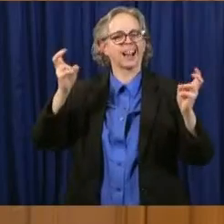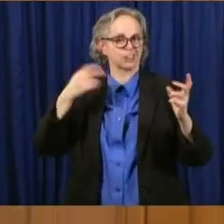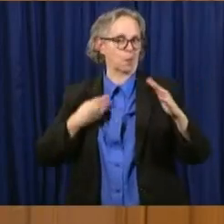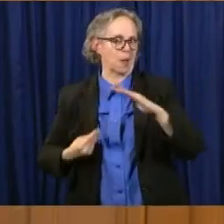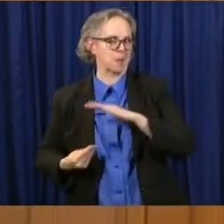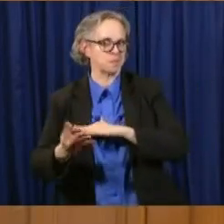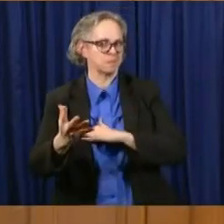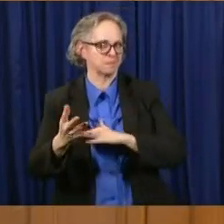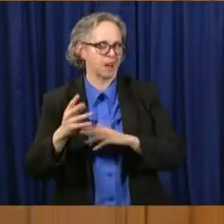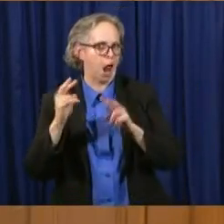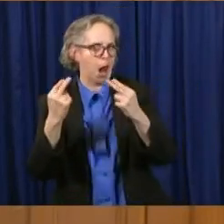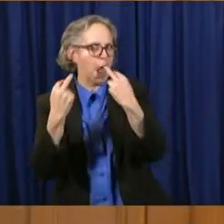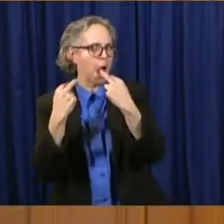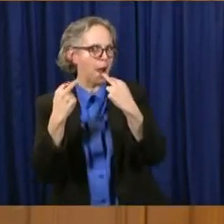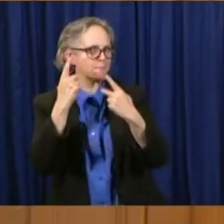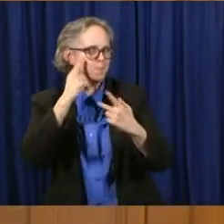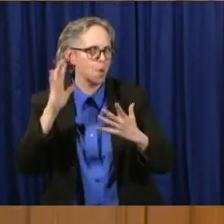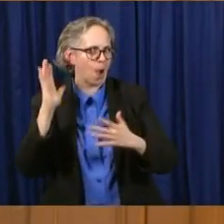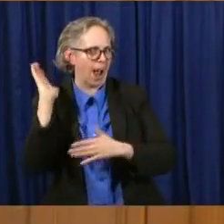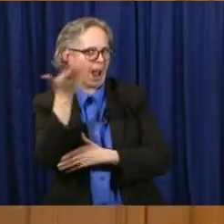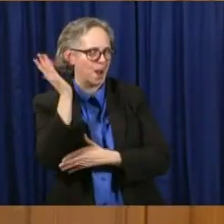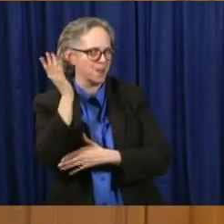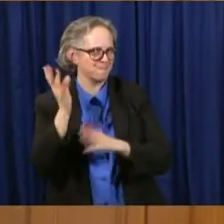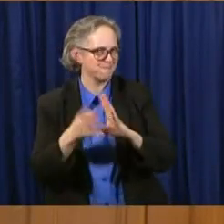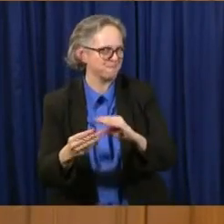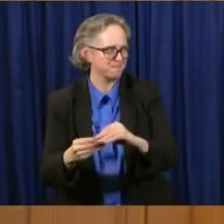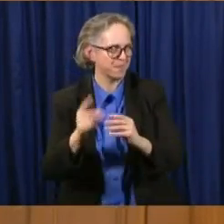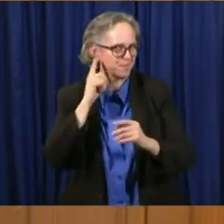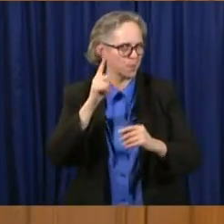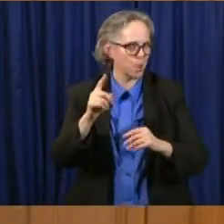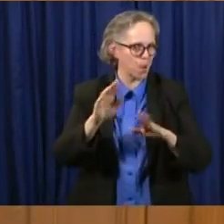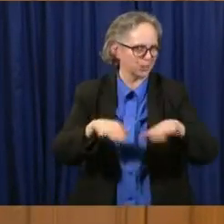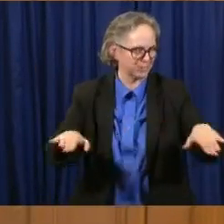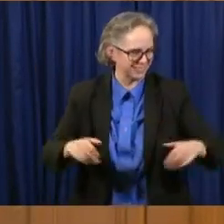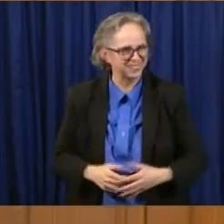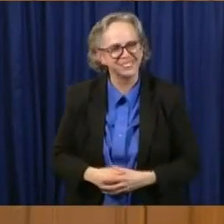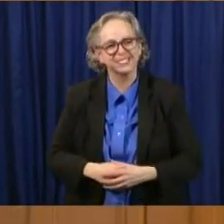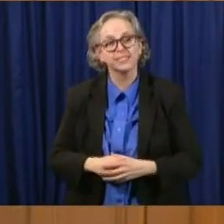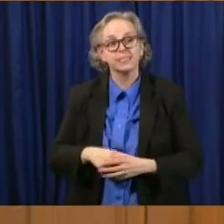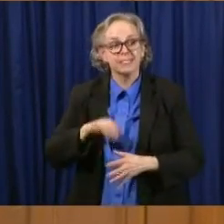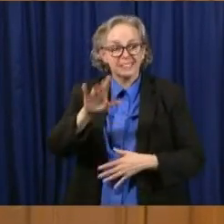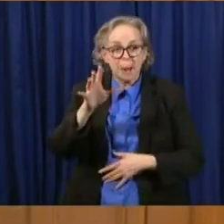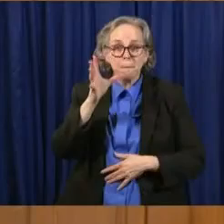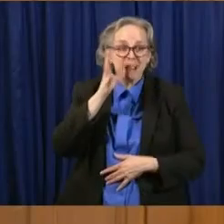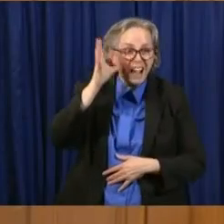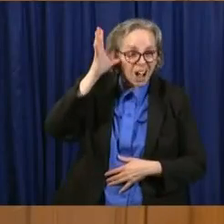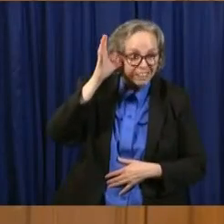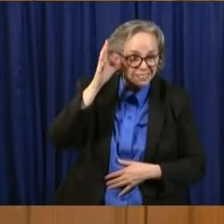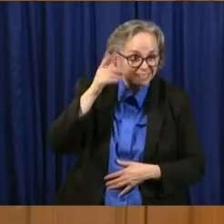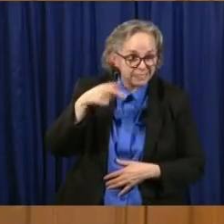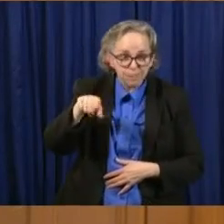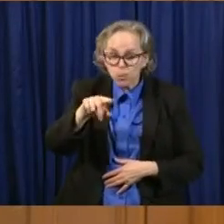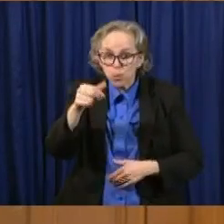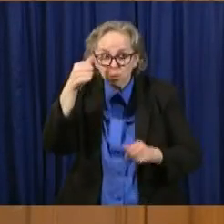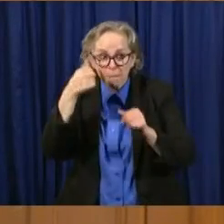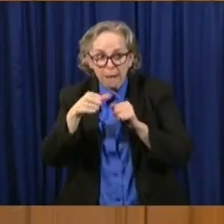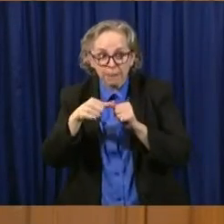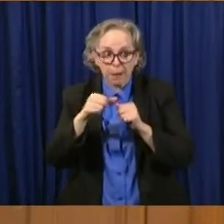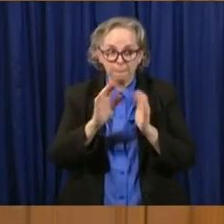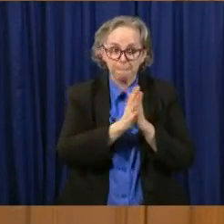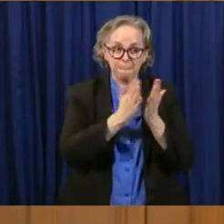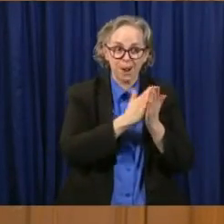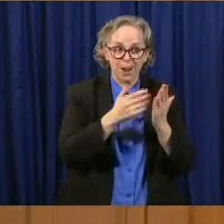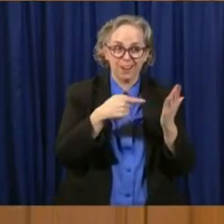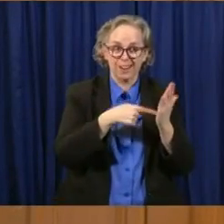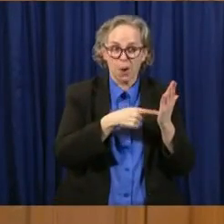I want you at home as a parent to remember a book that oldie but goodie, Winnicott, The Good Enough